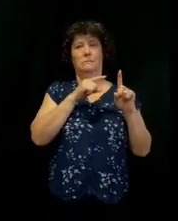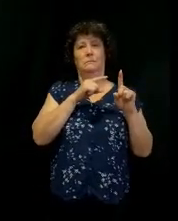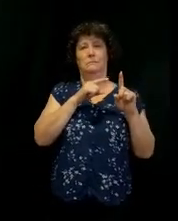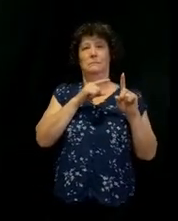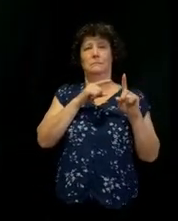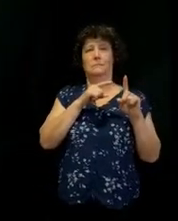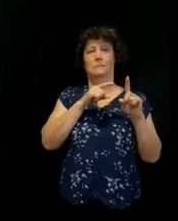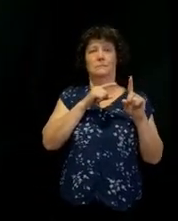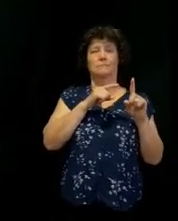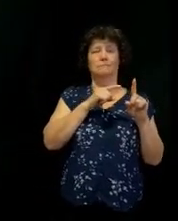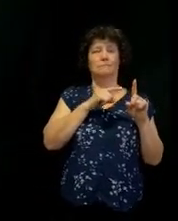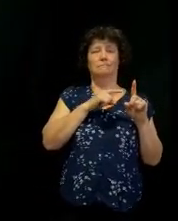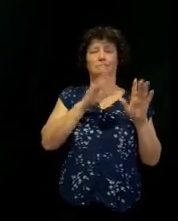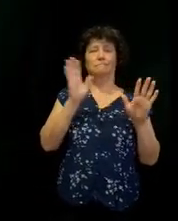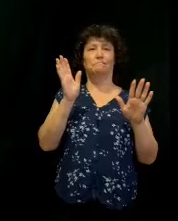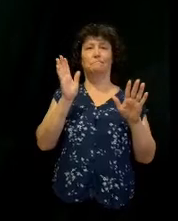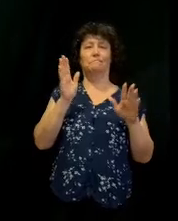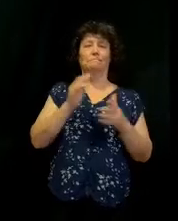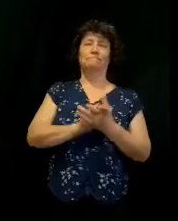We're off left field somewhere.